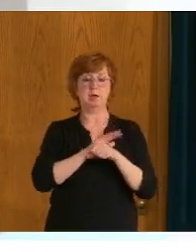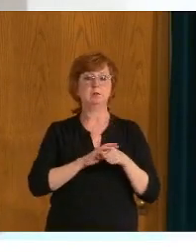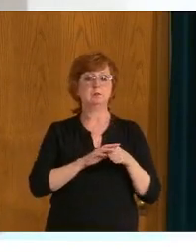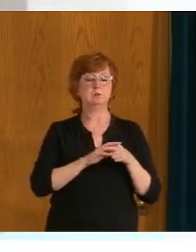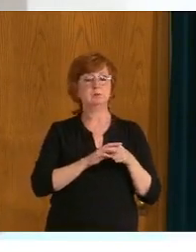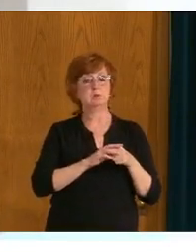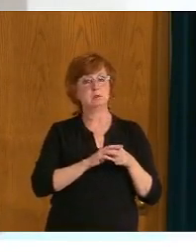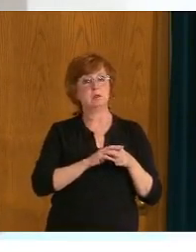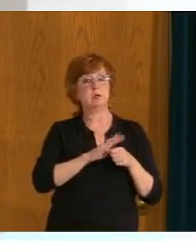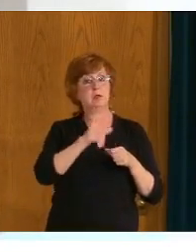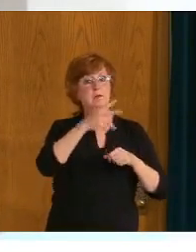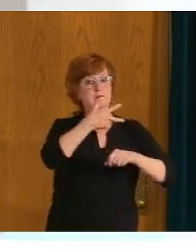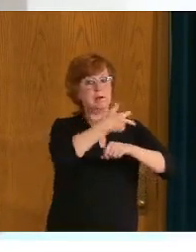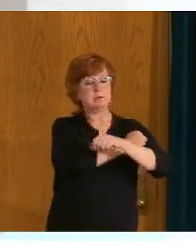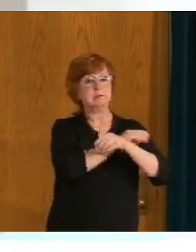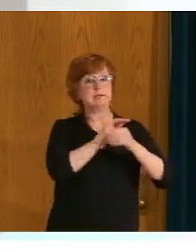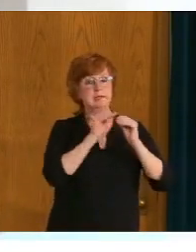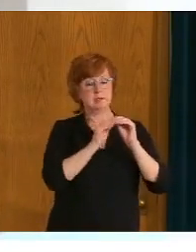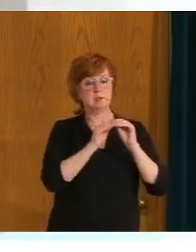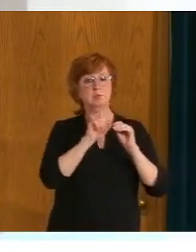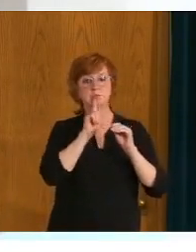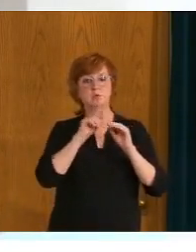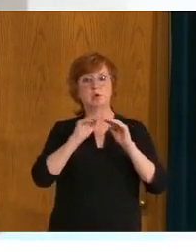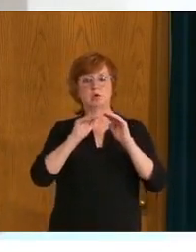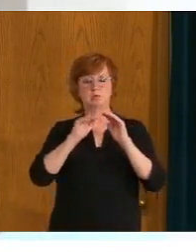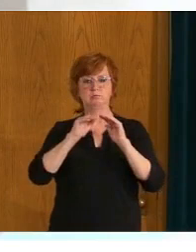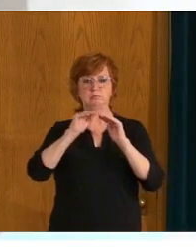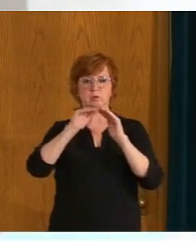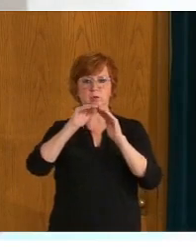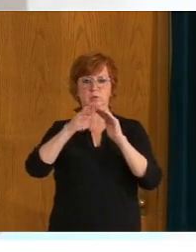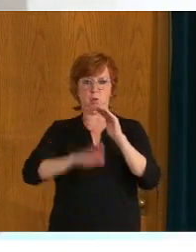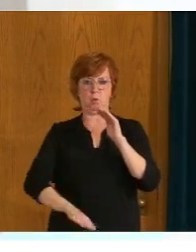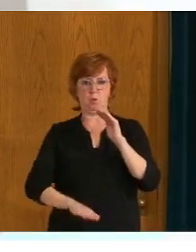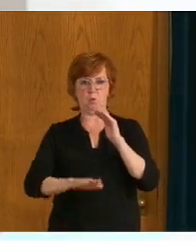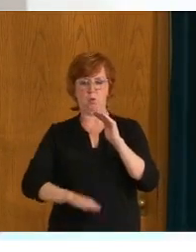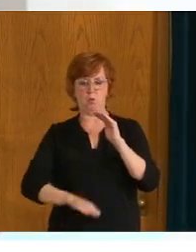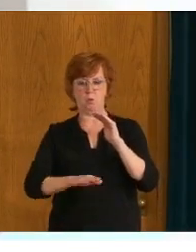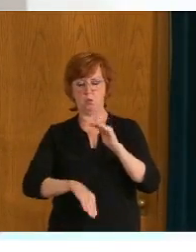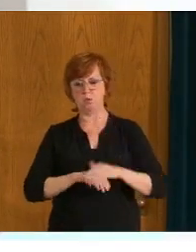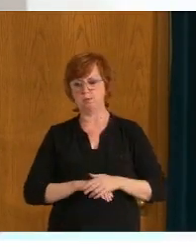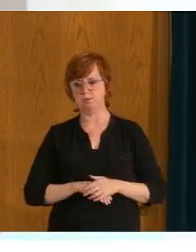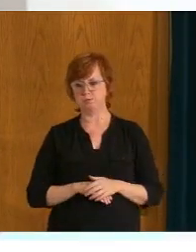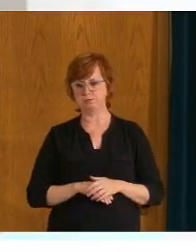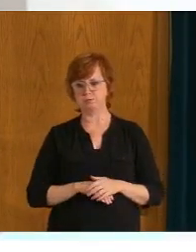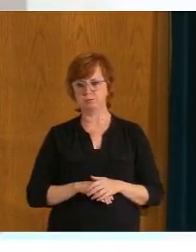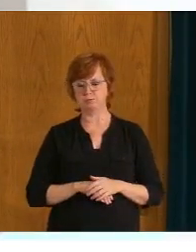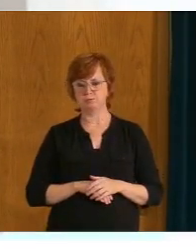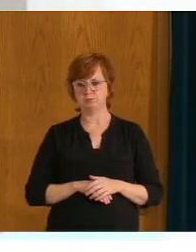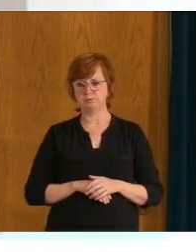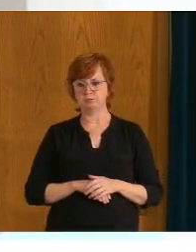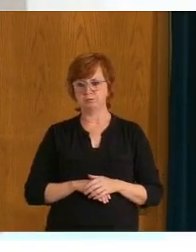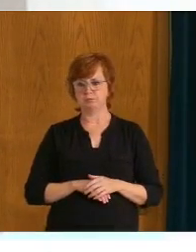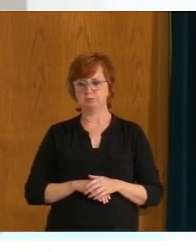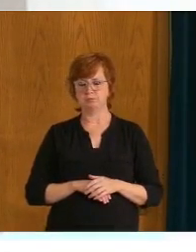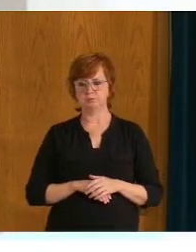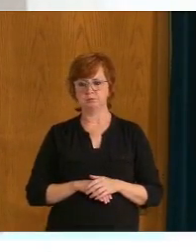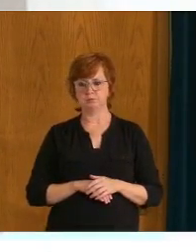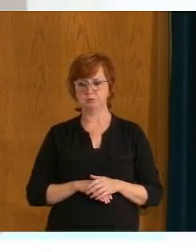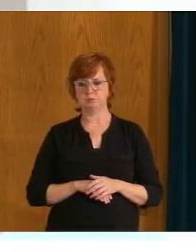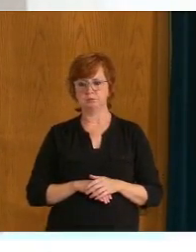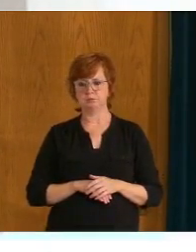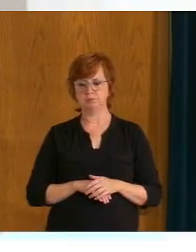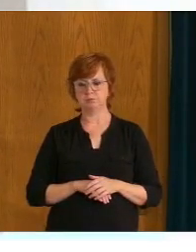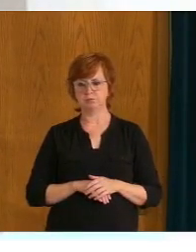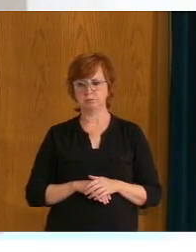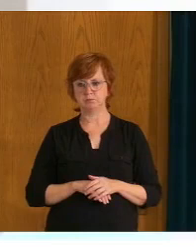you know, we are continue to see, uh, hospitalizations, um, uh, you know, it takes a long time to, in some cases to, uh, become,